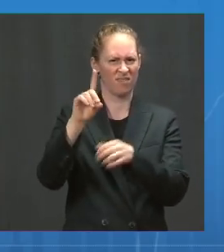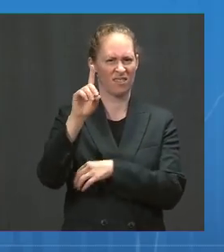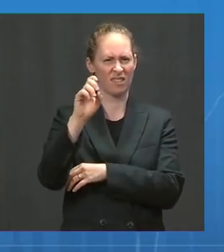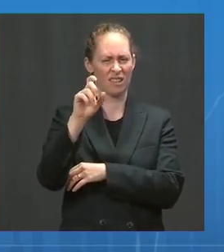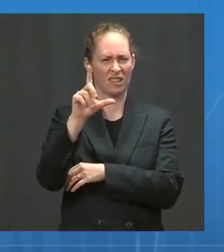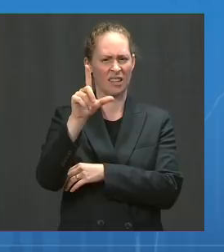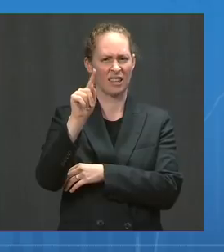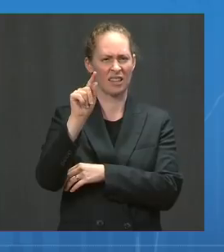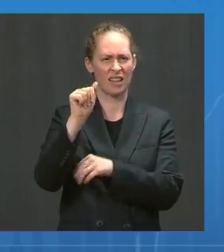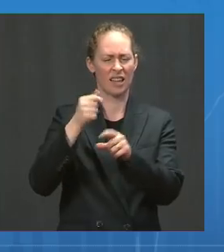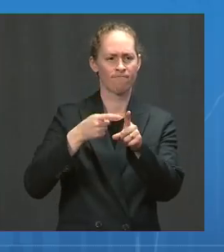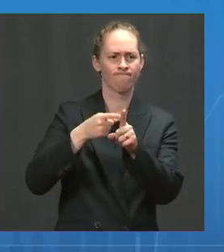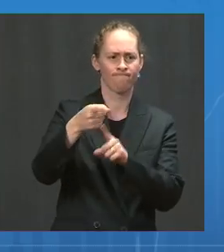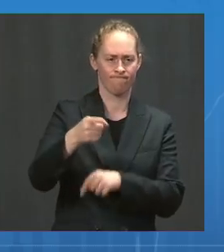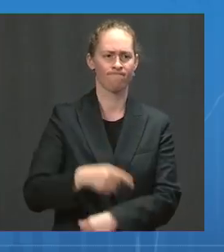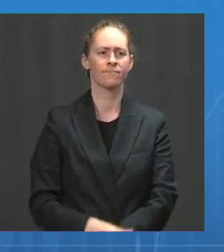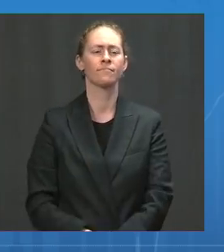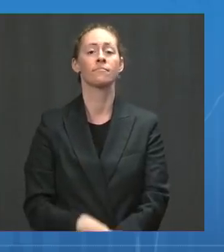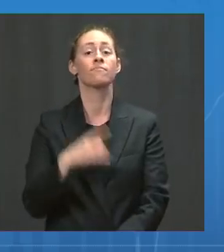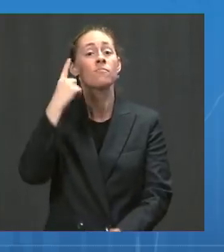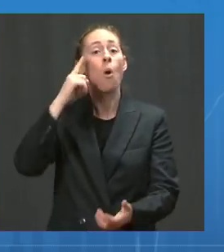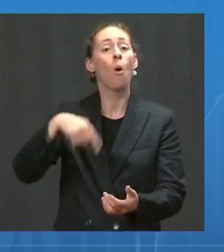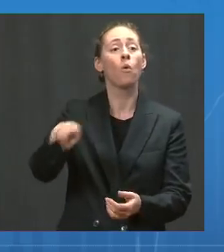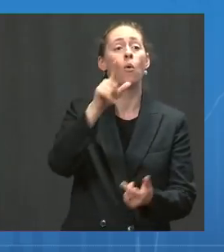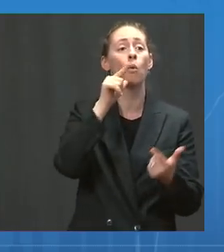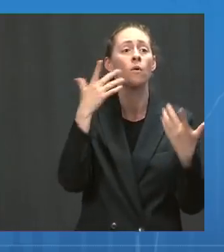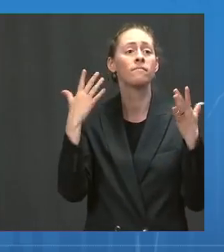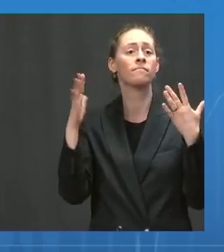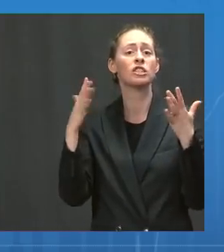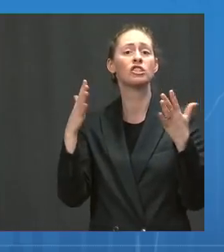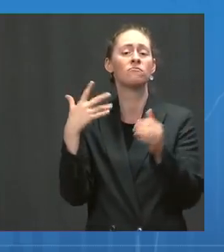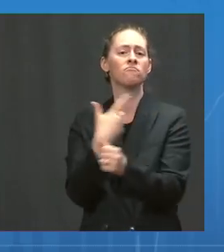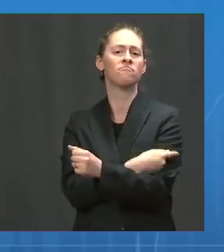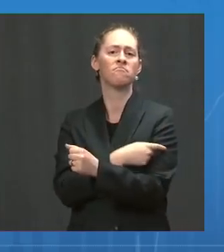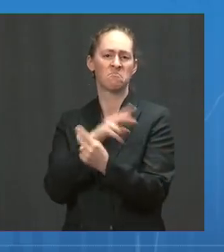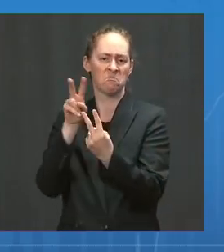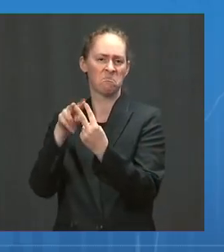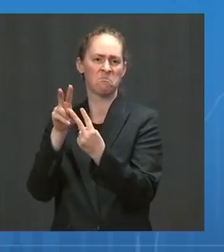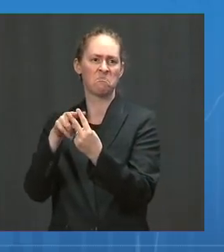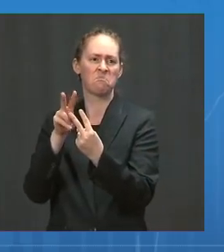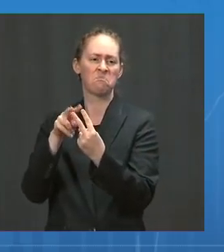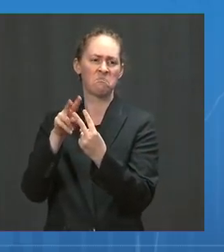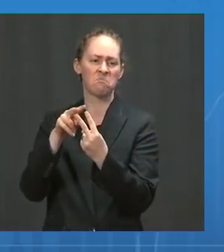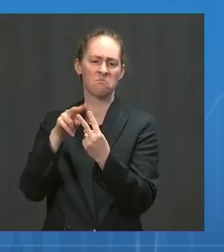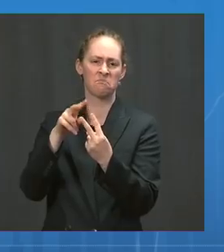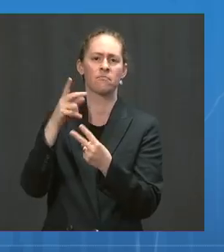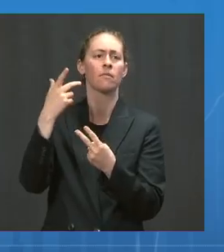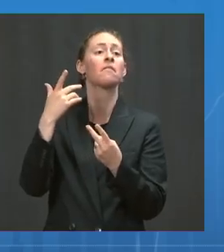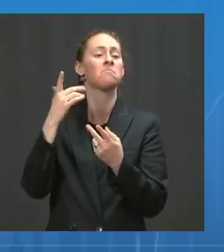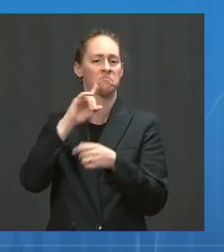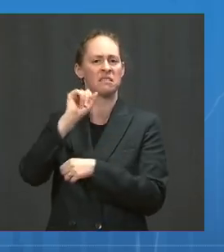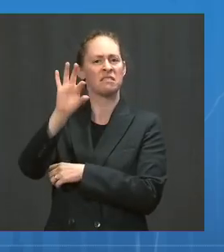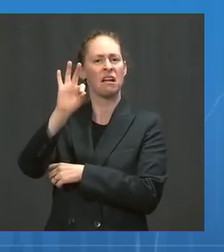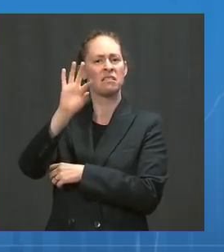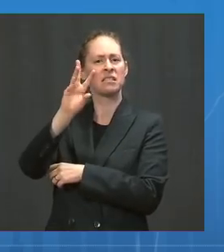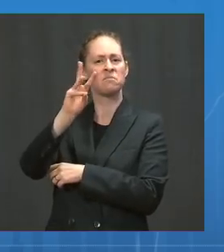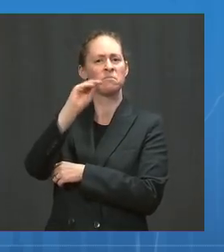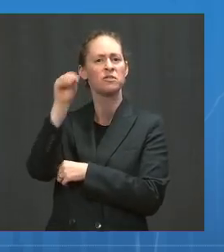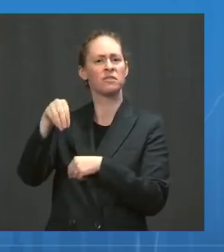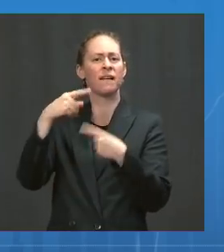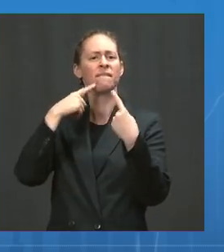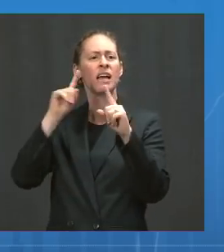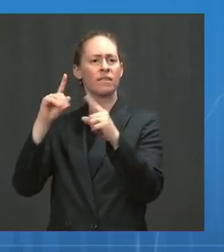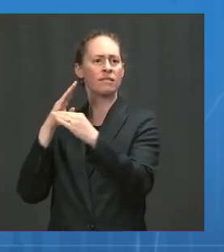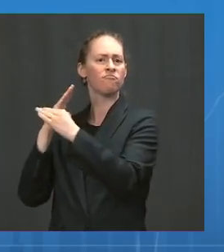clearly reflects what we'll be seeing with Moderna, is 96 percent effective against hospitalization.